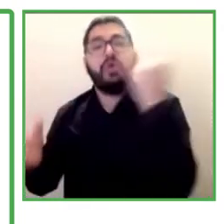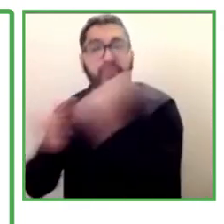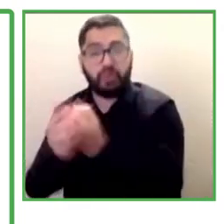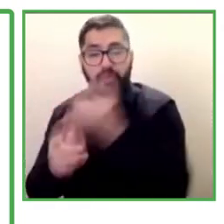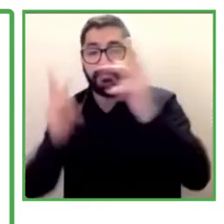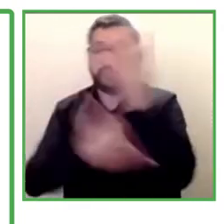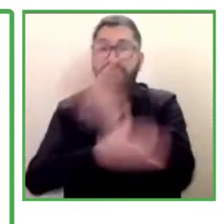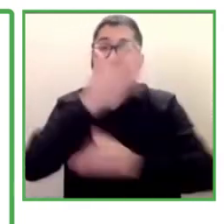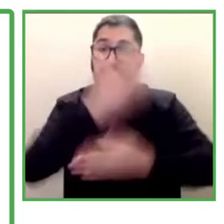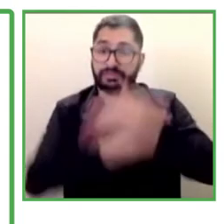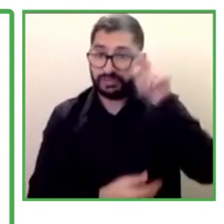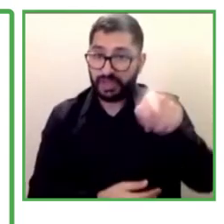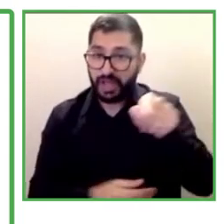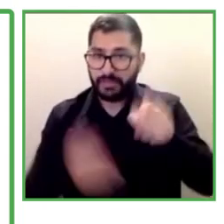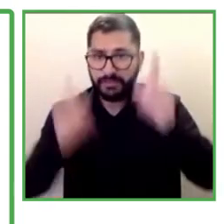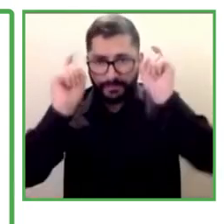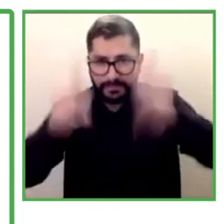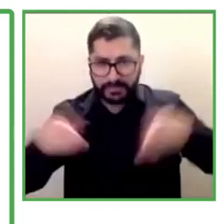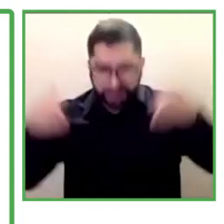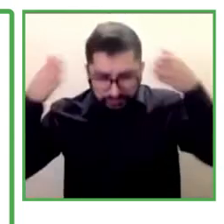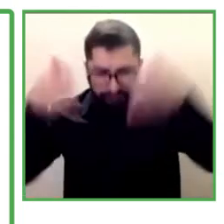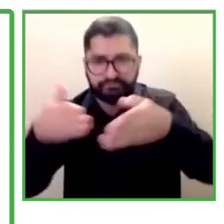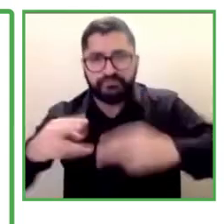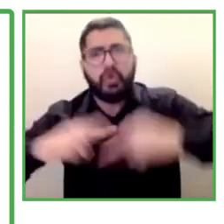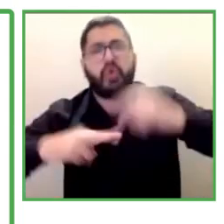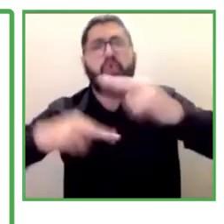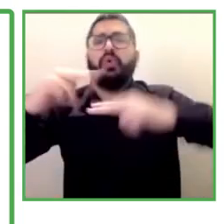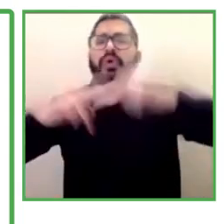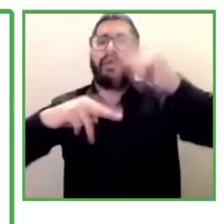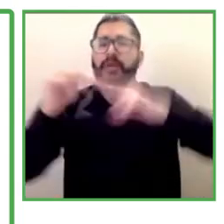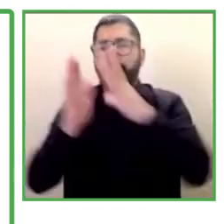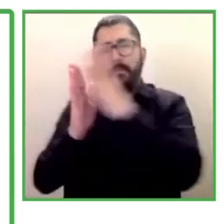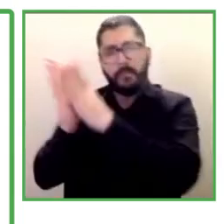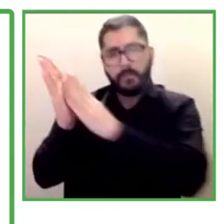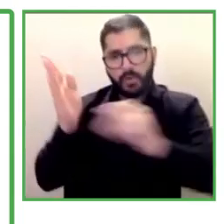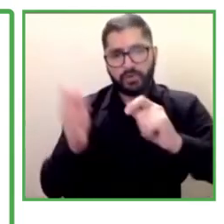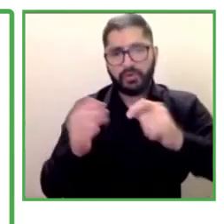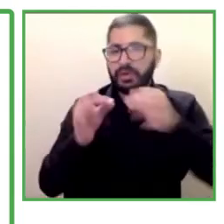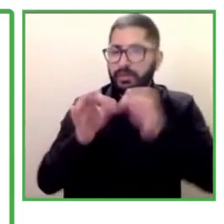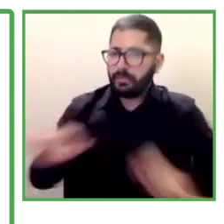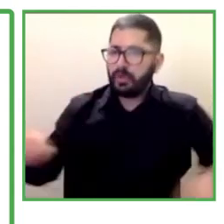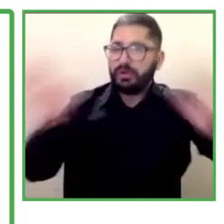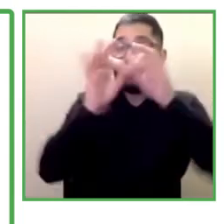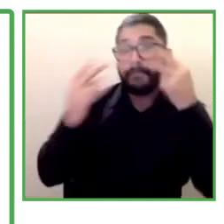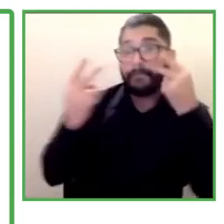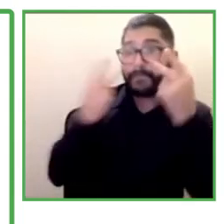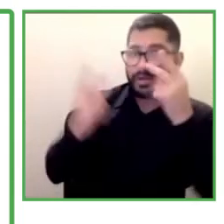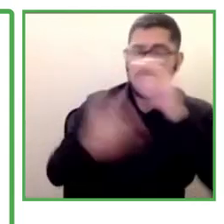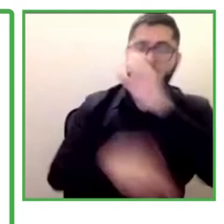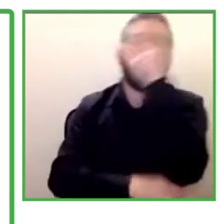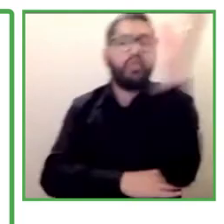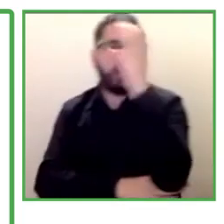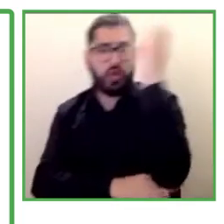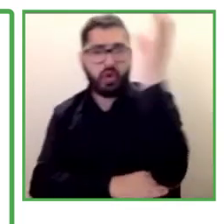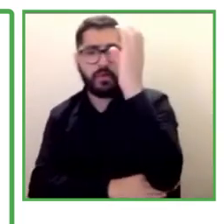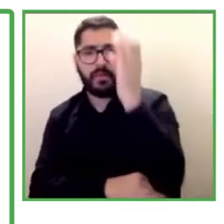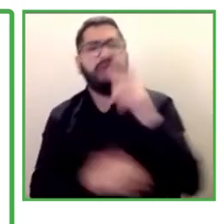those, we started building that model that we wanted, that we envisioned for Colombia, that what is